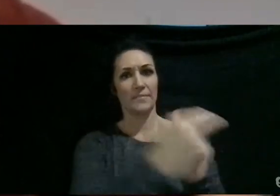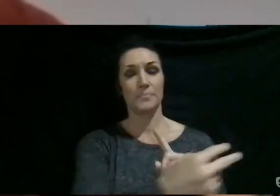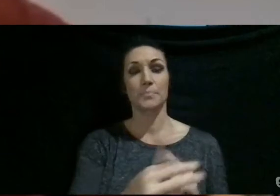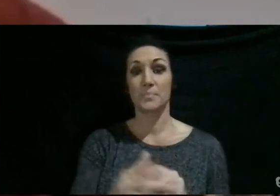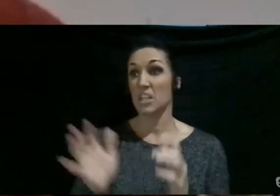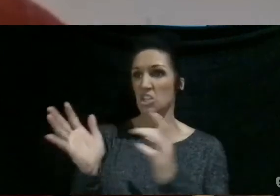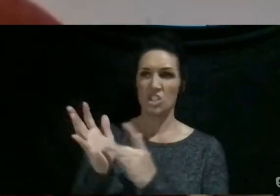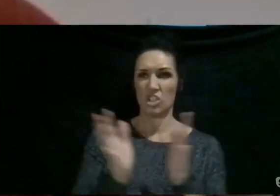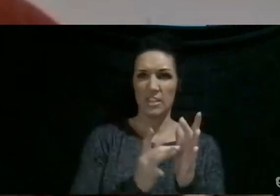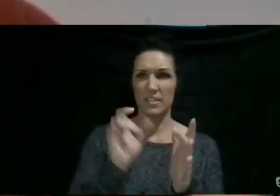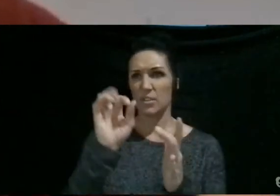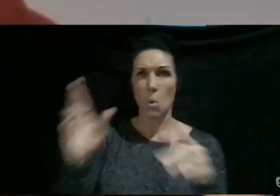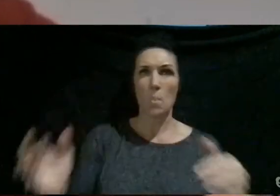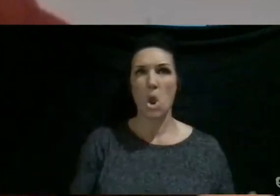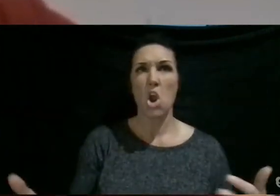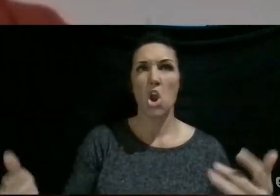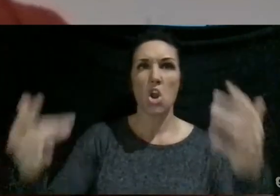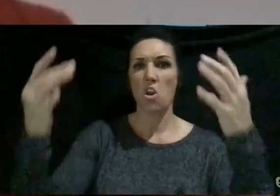burn. It's like, well,